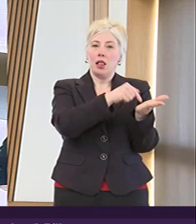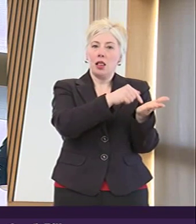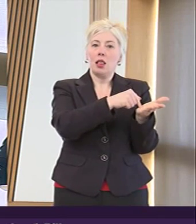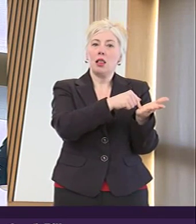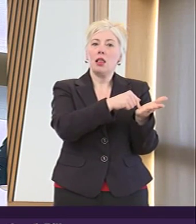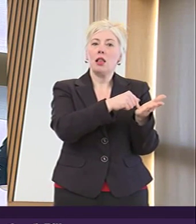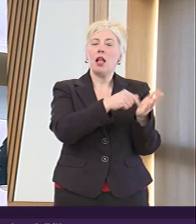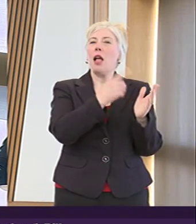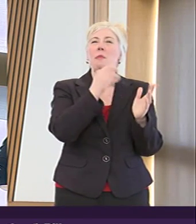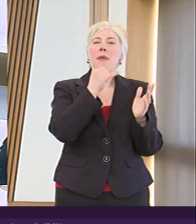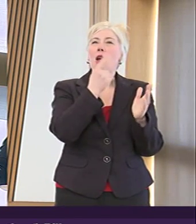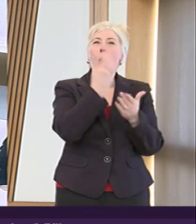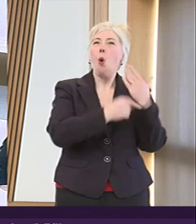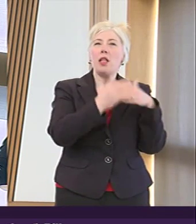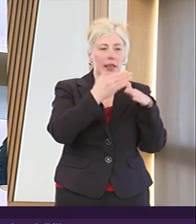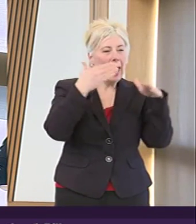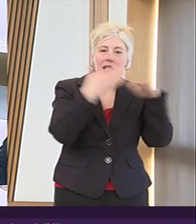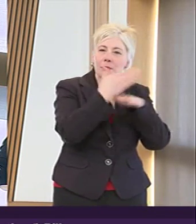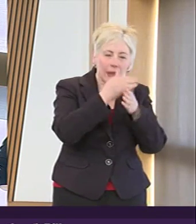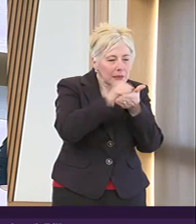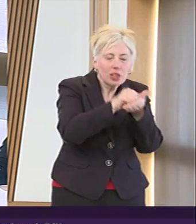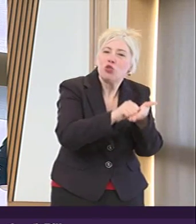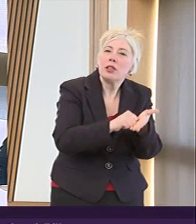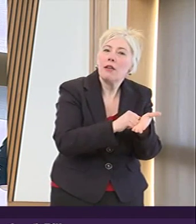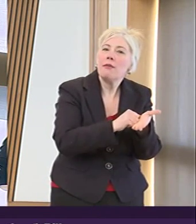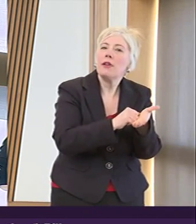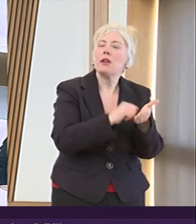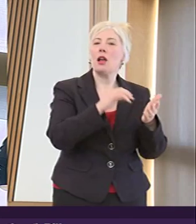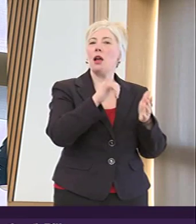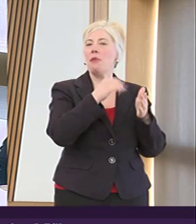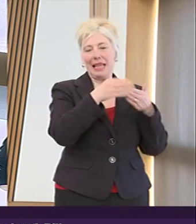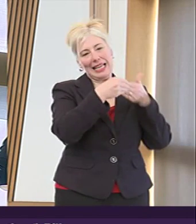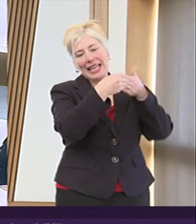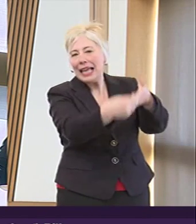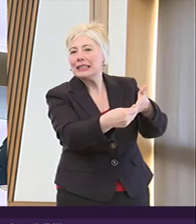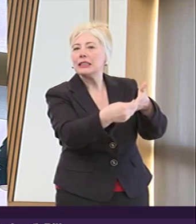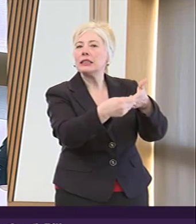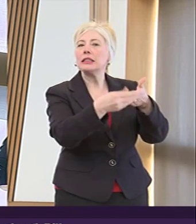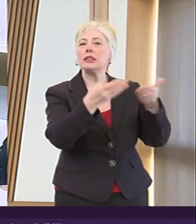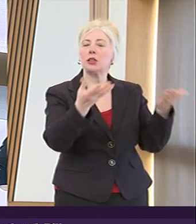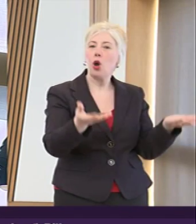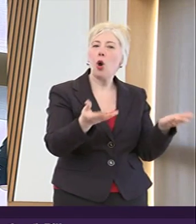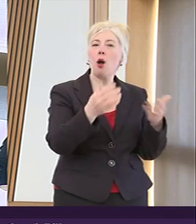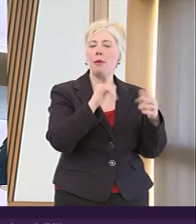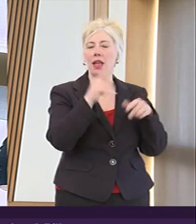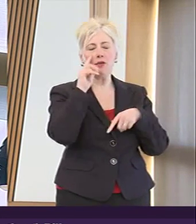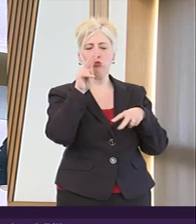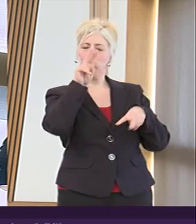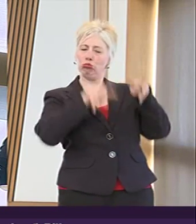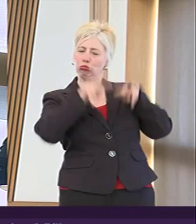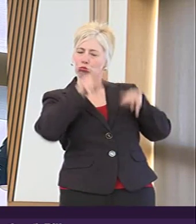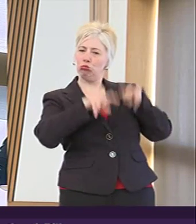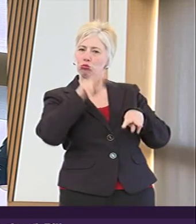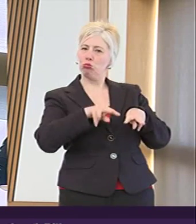purely administratively for example by direction or guidance and assesses whether they are subject